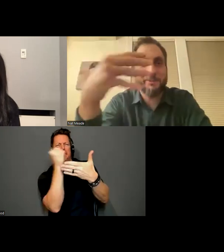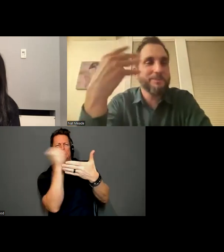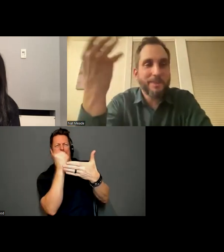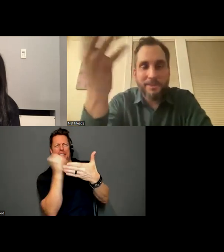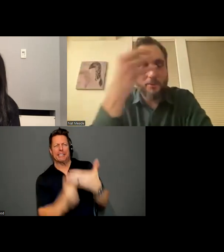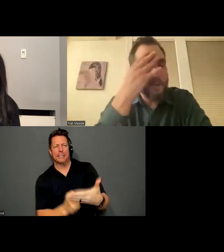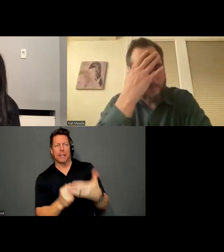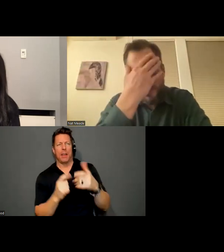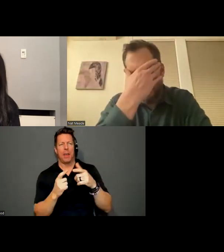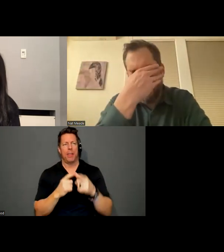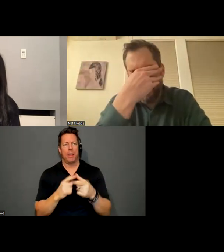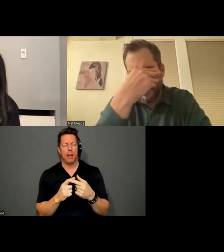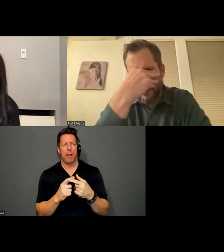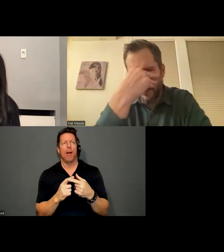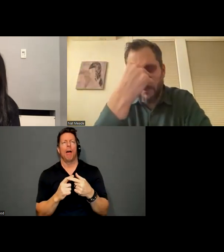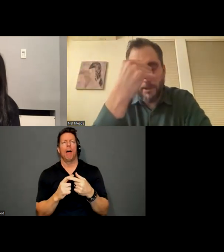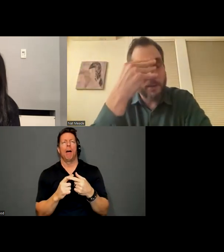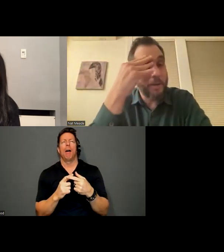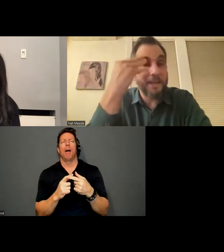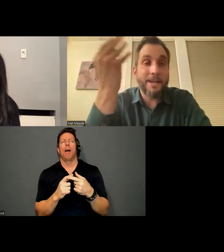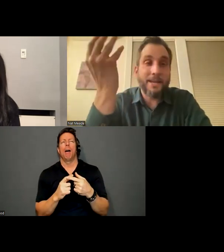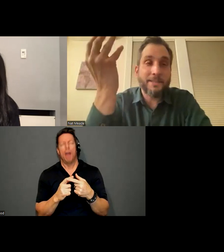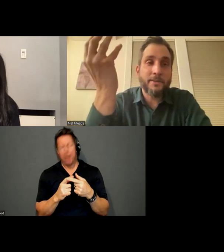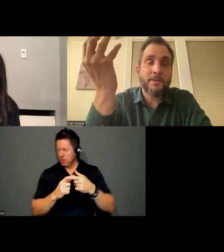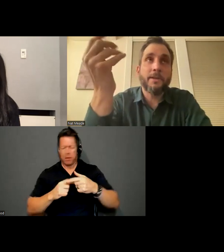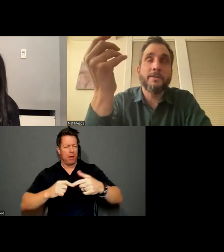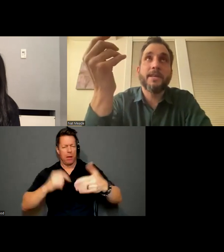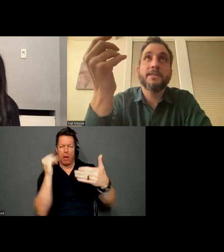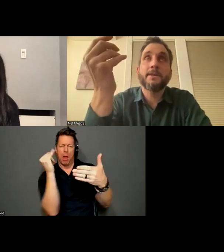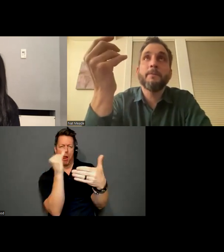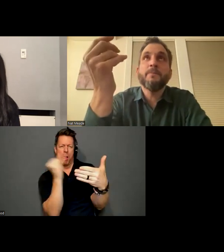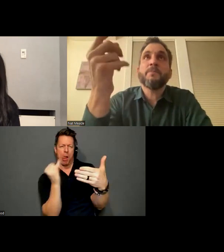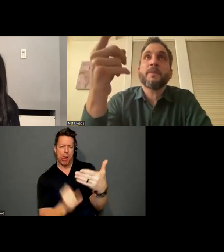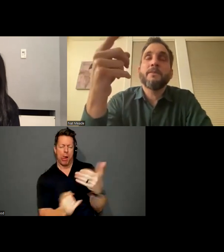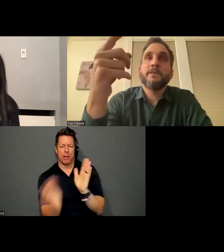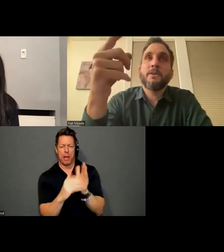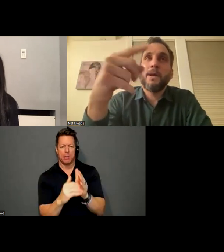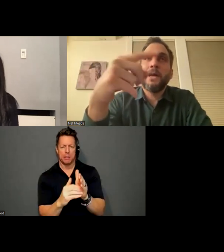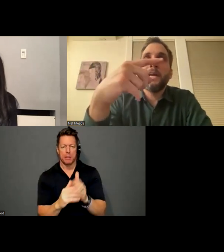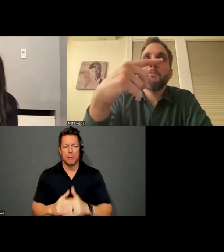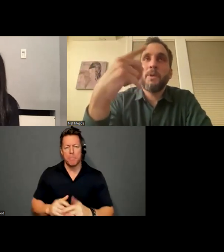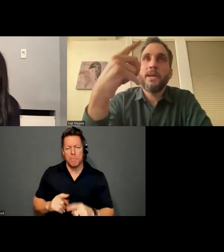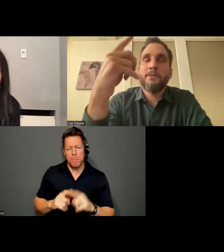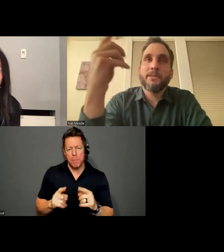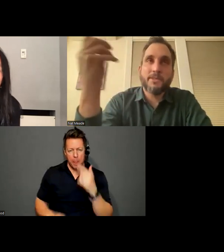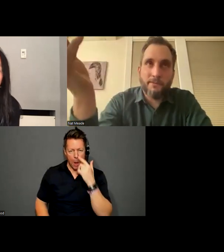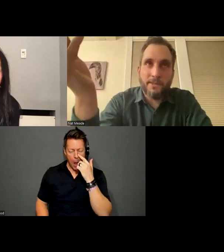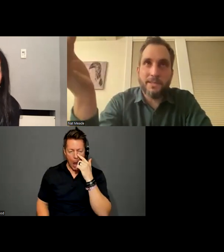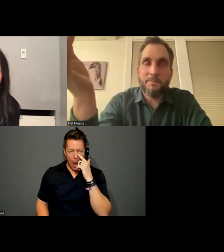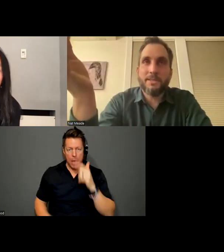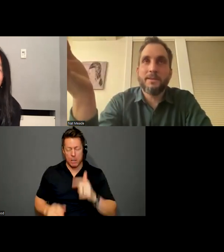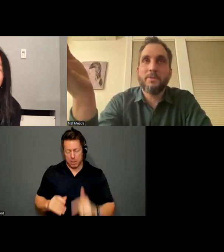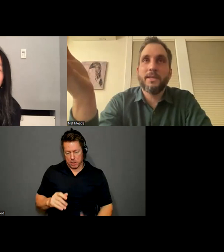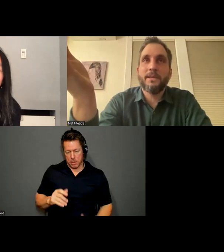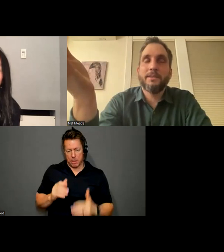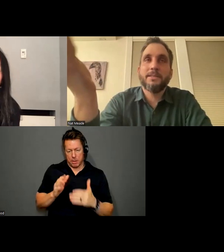to what I'm thinking about in terms of the work. But I, I guess also there's this, there's a way with painting where the surface